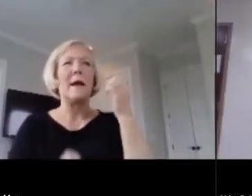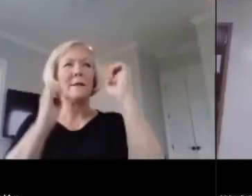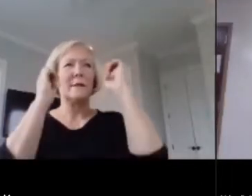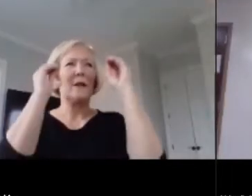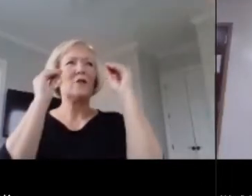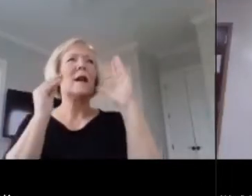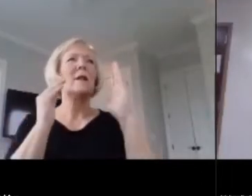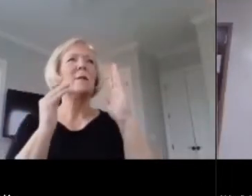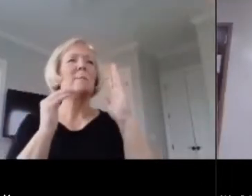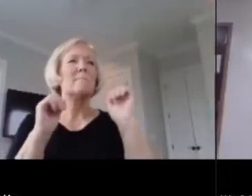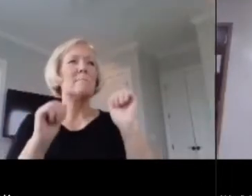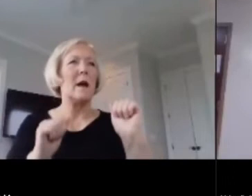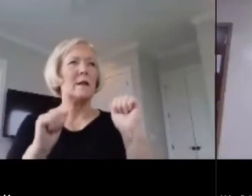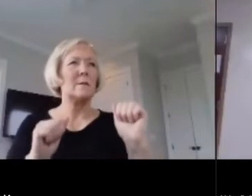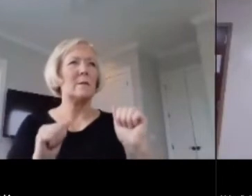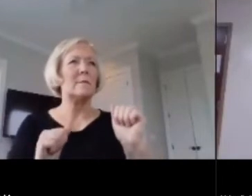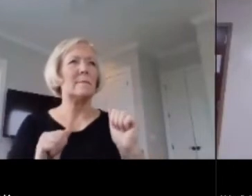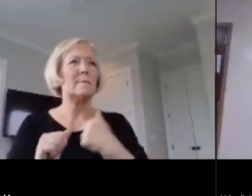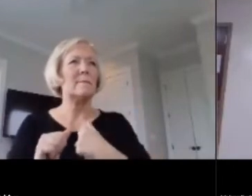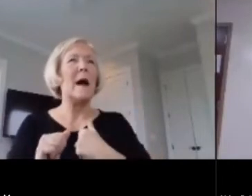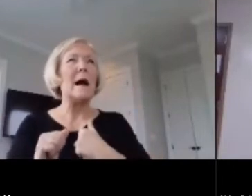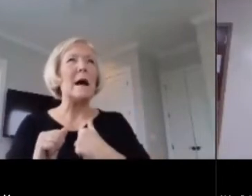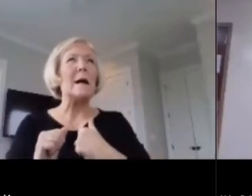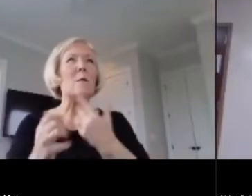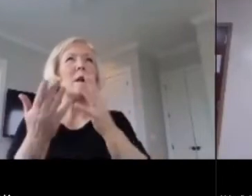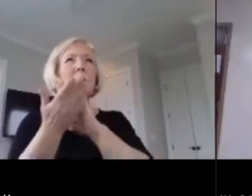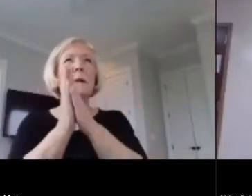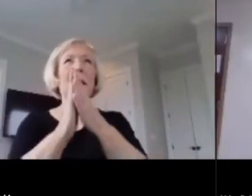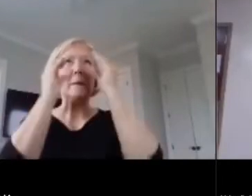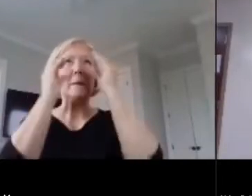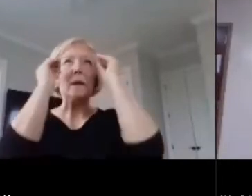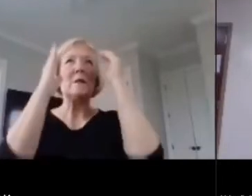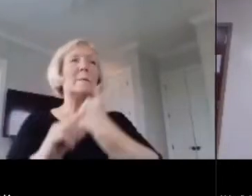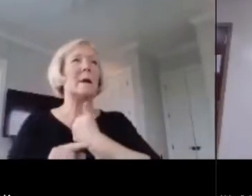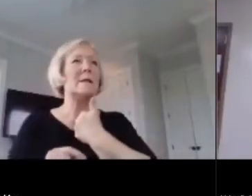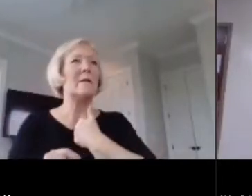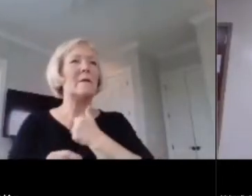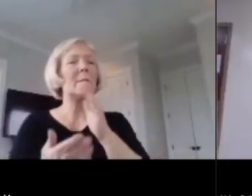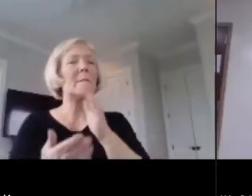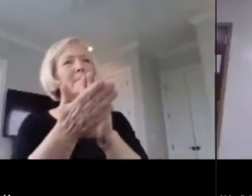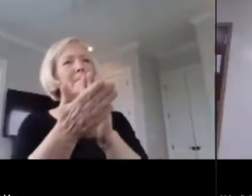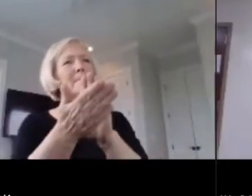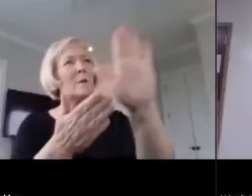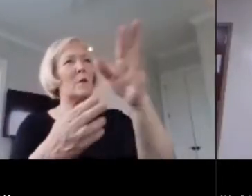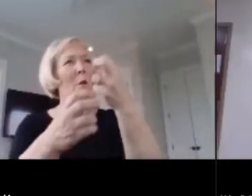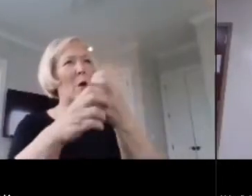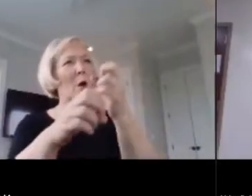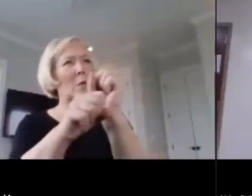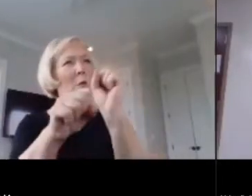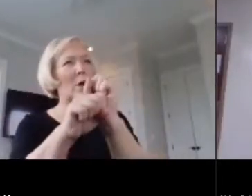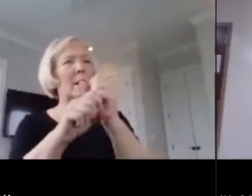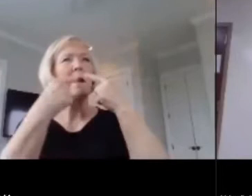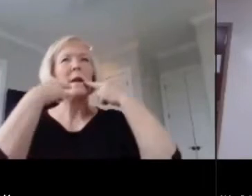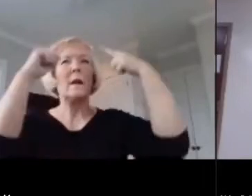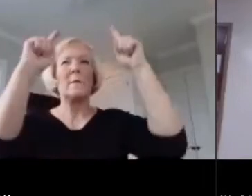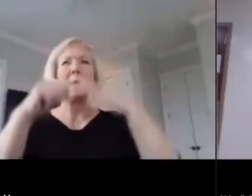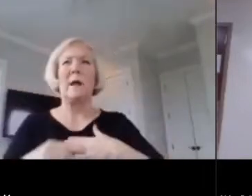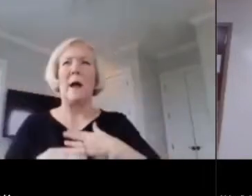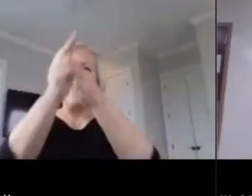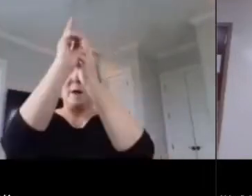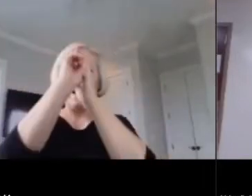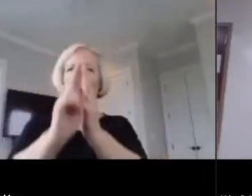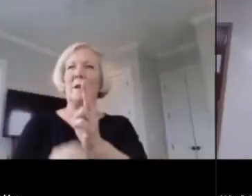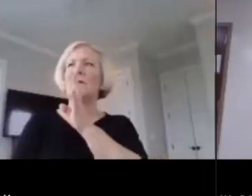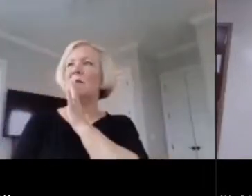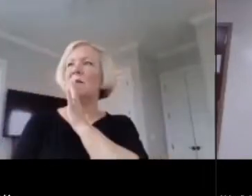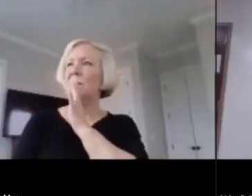As an aspiring educator, I commend your hard work and accomplishment. I am honored to speak to